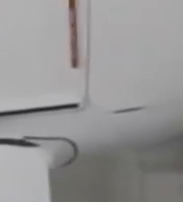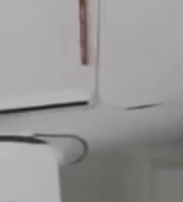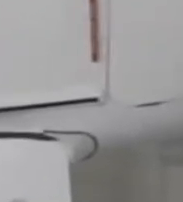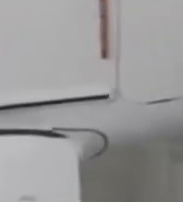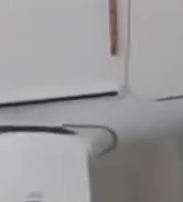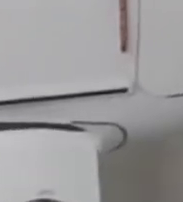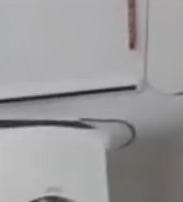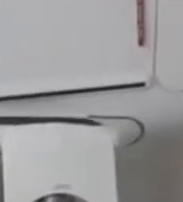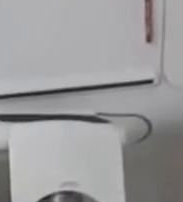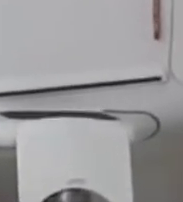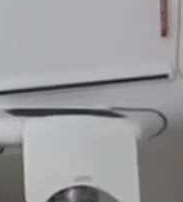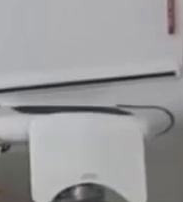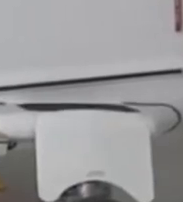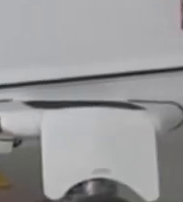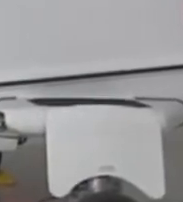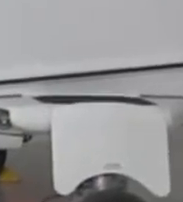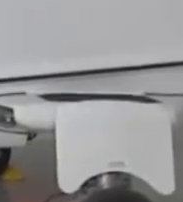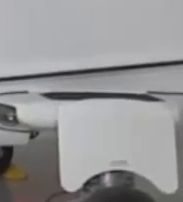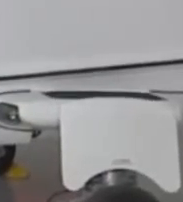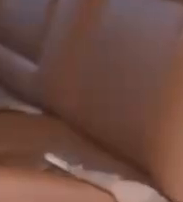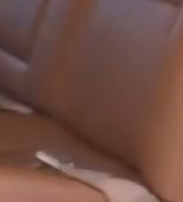they don't get it.